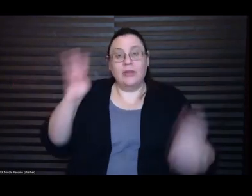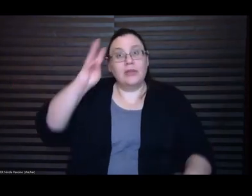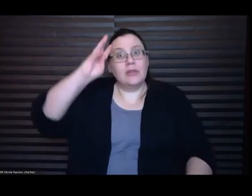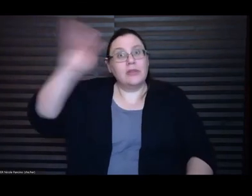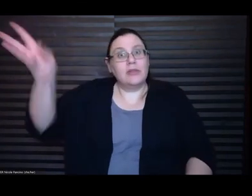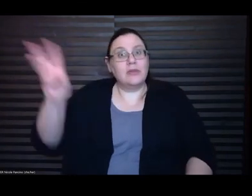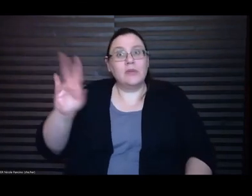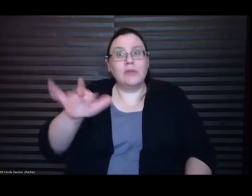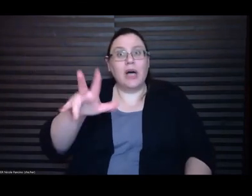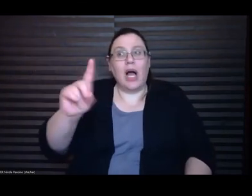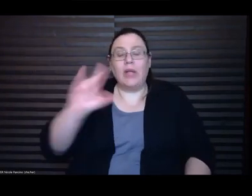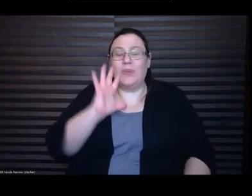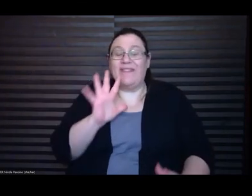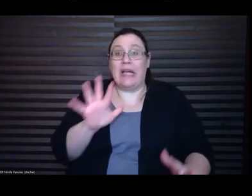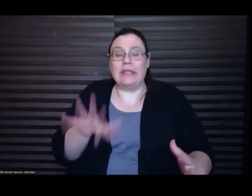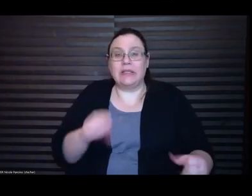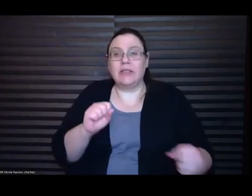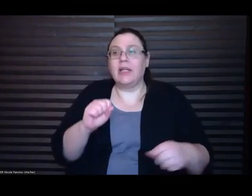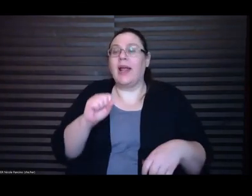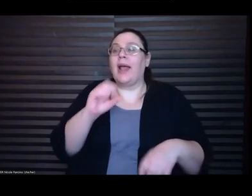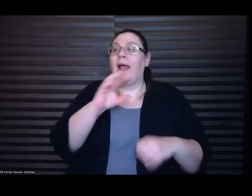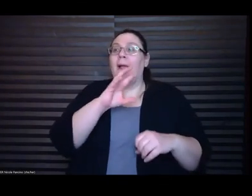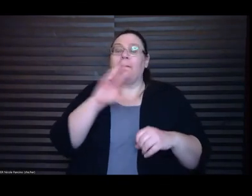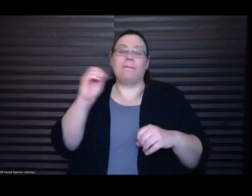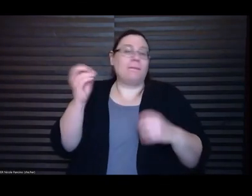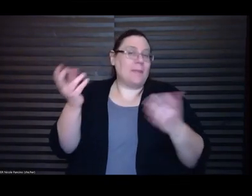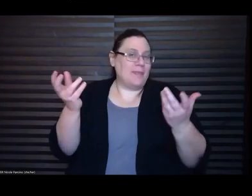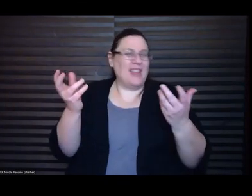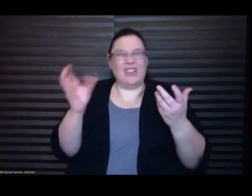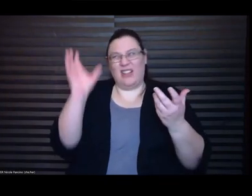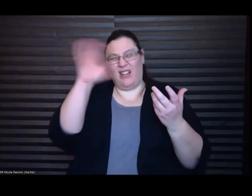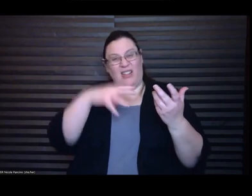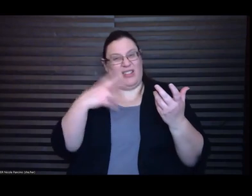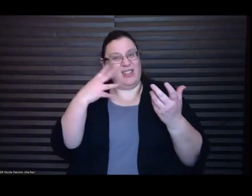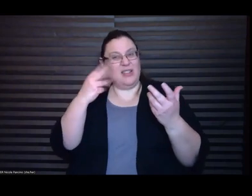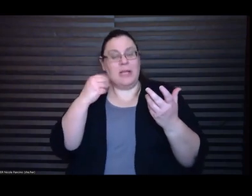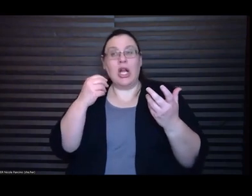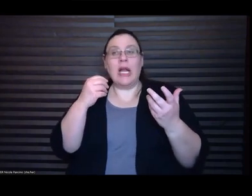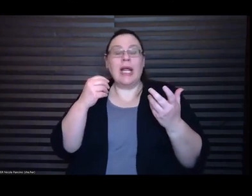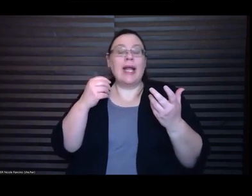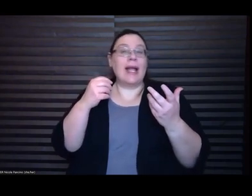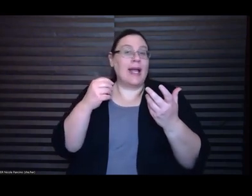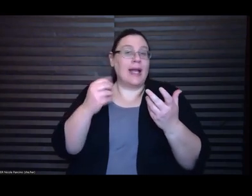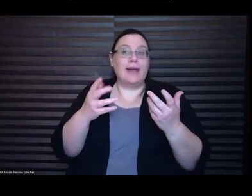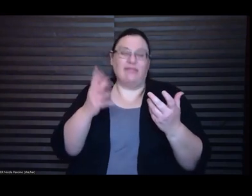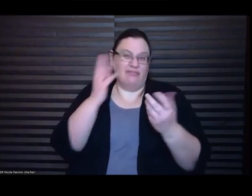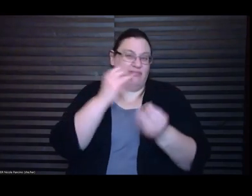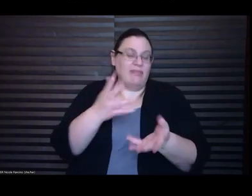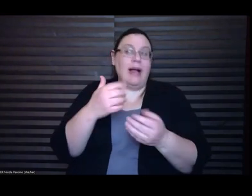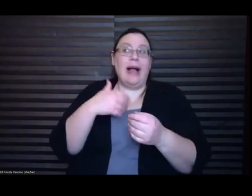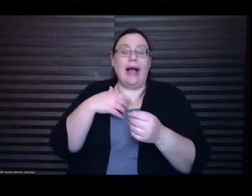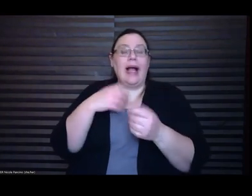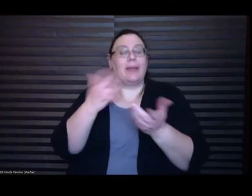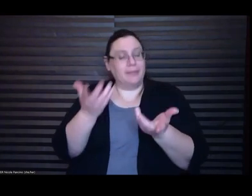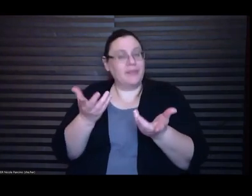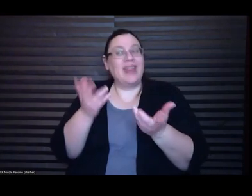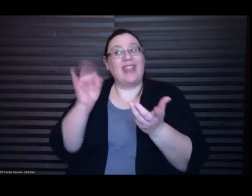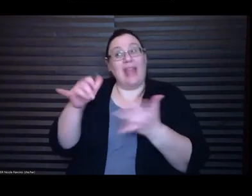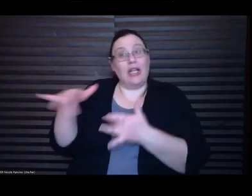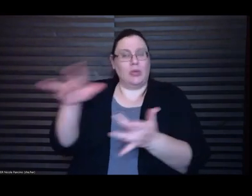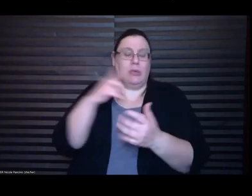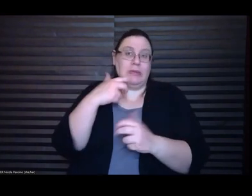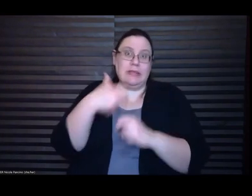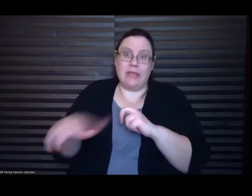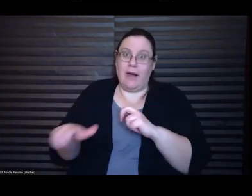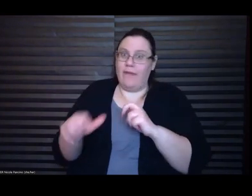odd experience and you and I I will say that I do I mean that tour was hard because the book was difficult but I do generally love events I